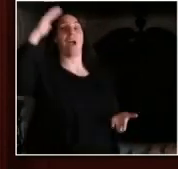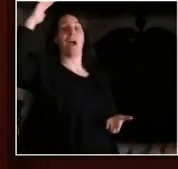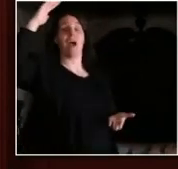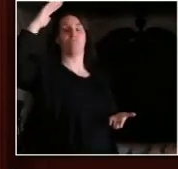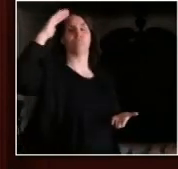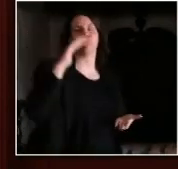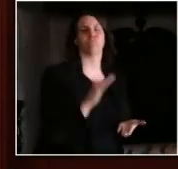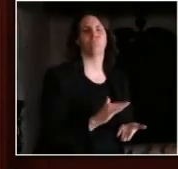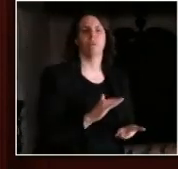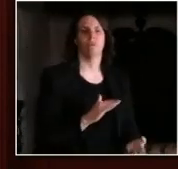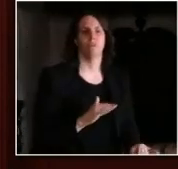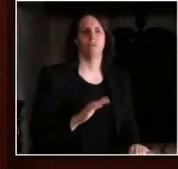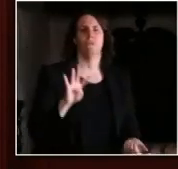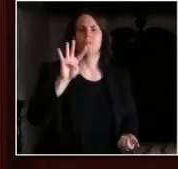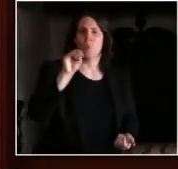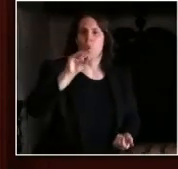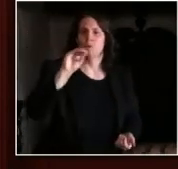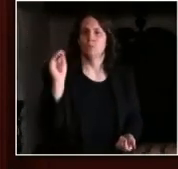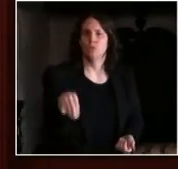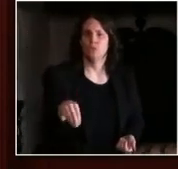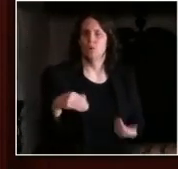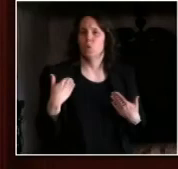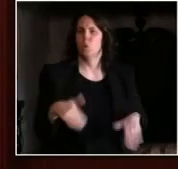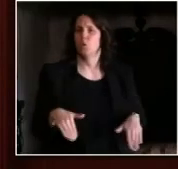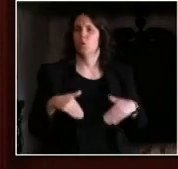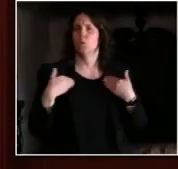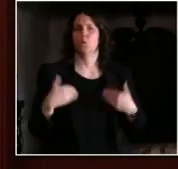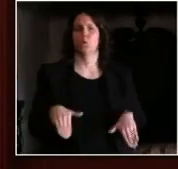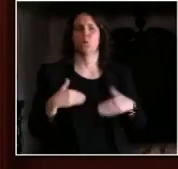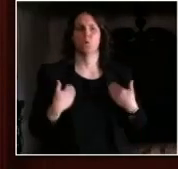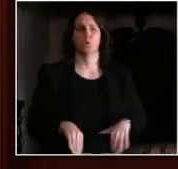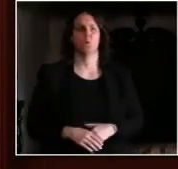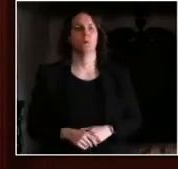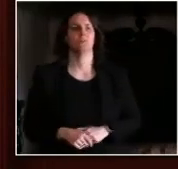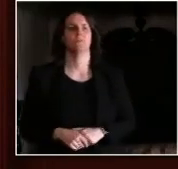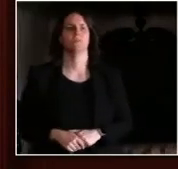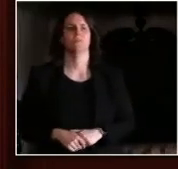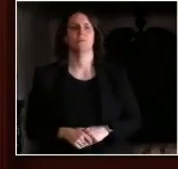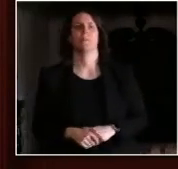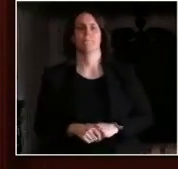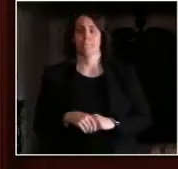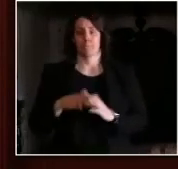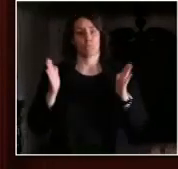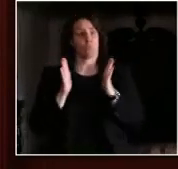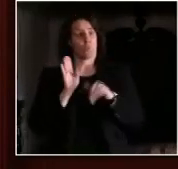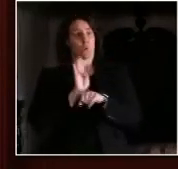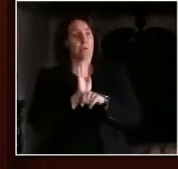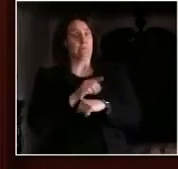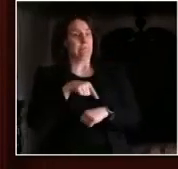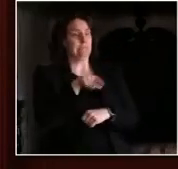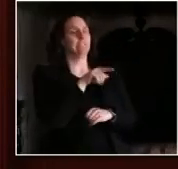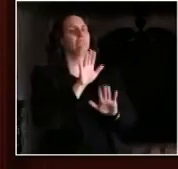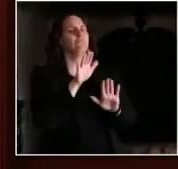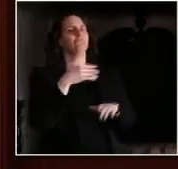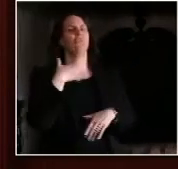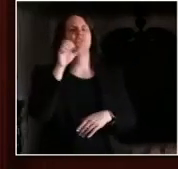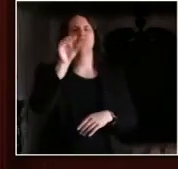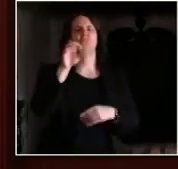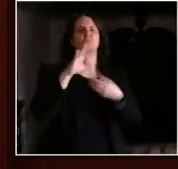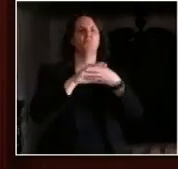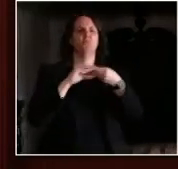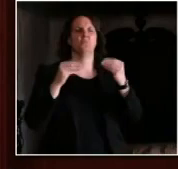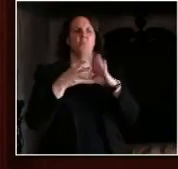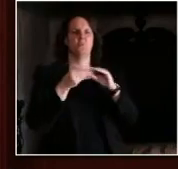sales. So to give you a sense of what small business means in Wisconsin, I just want to share this with you. We have 50,000 small retailers,